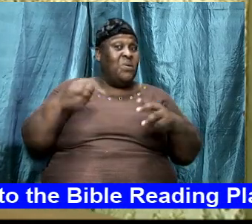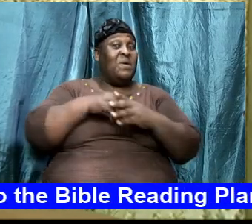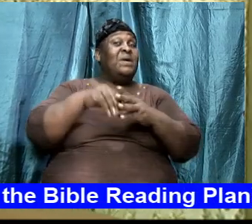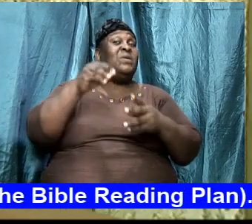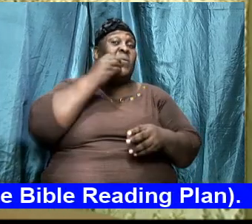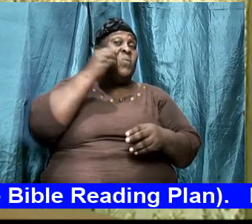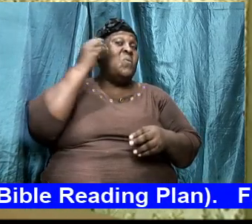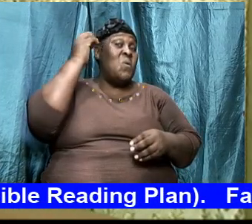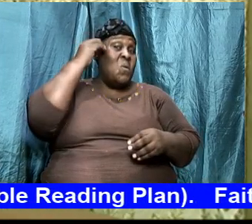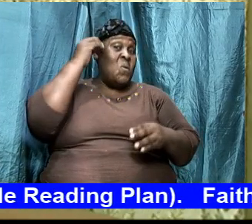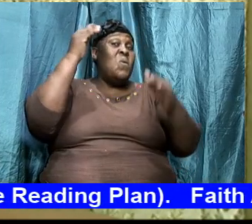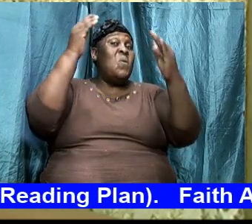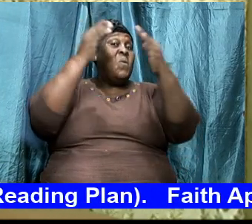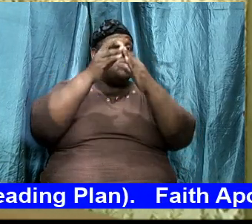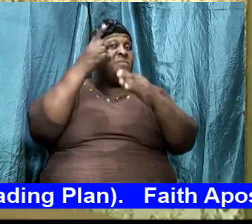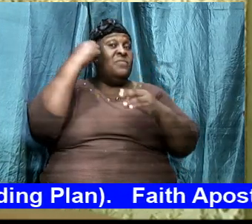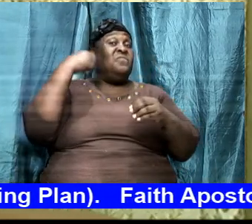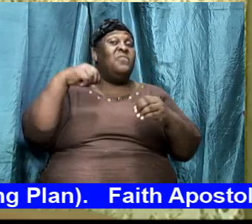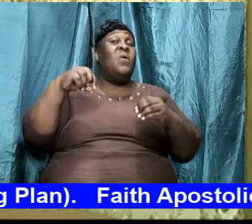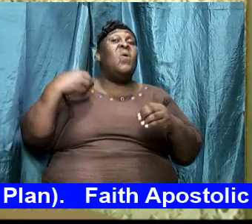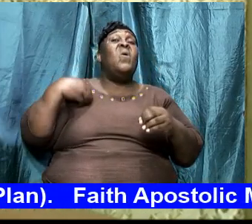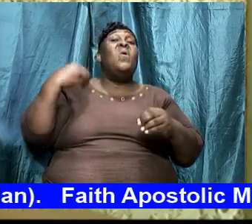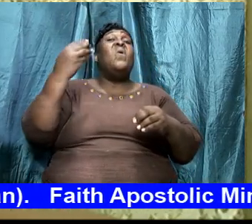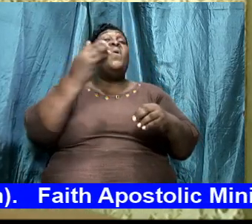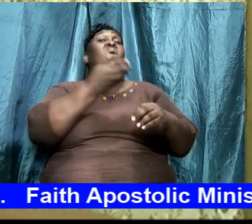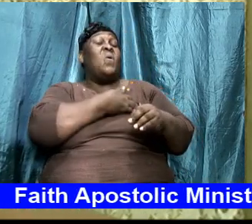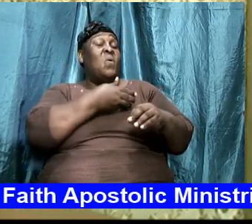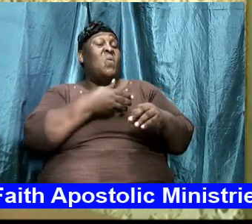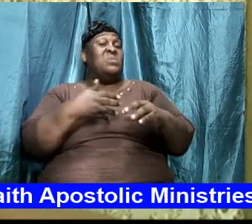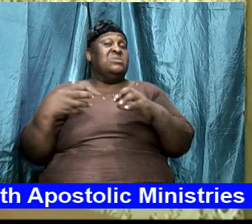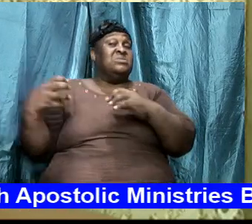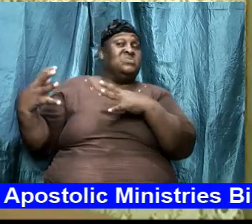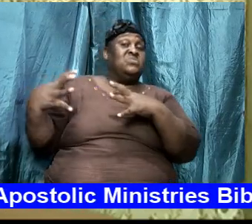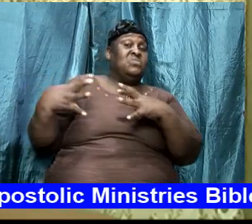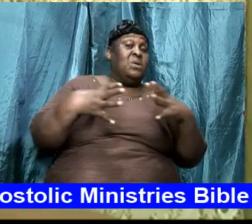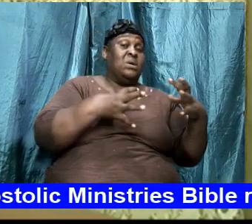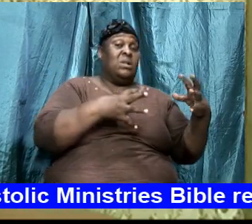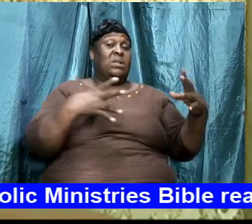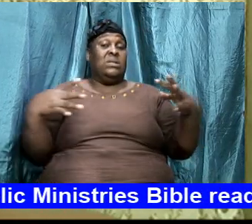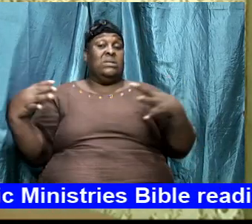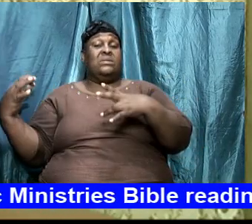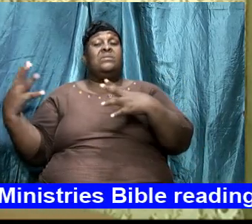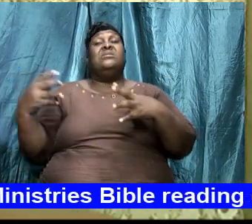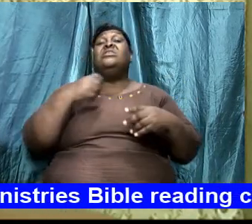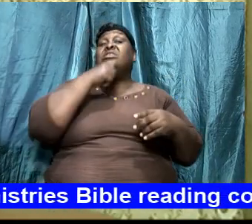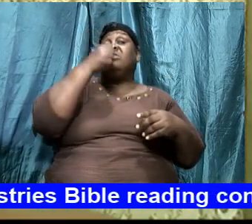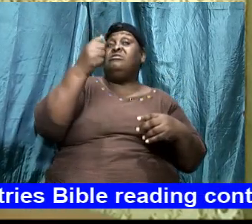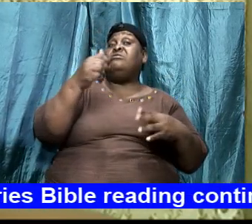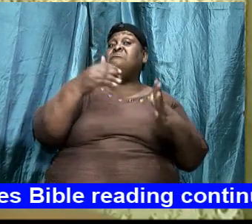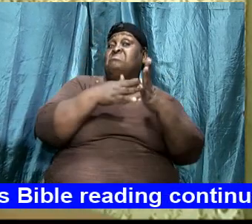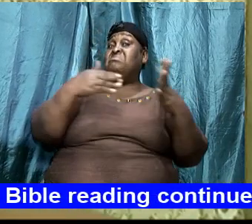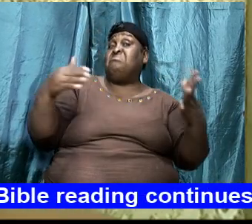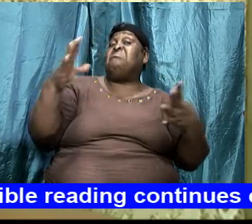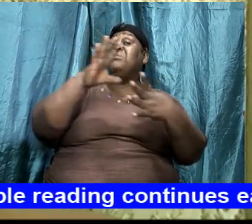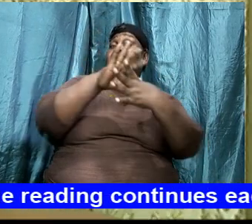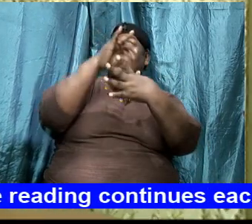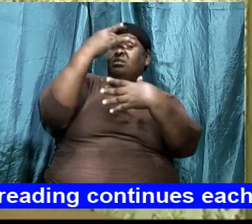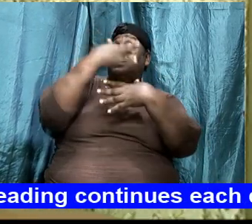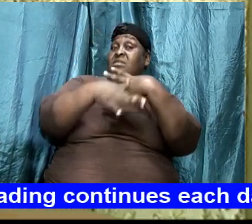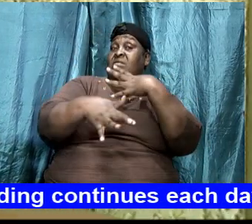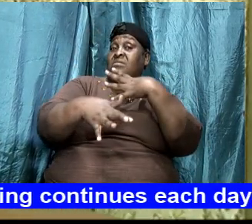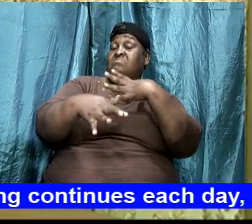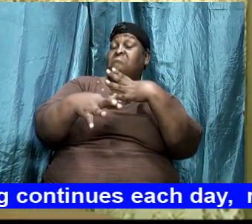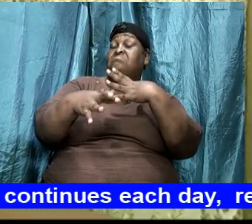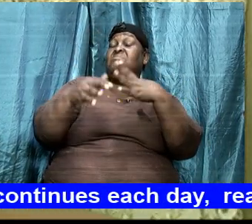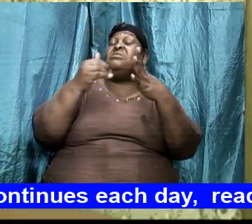for our struggles is not against flesh and blood but against the rulers against